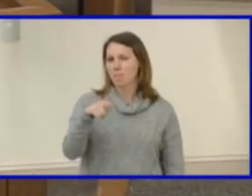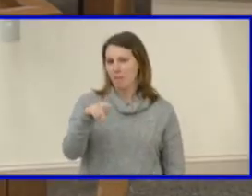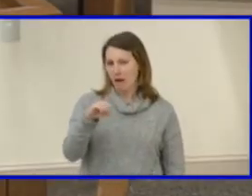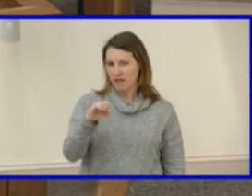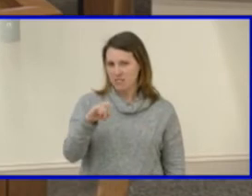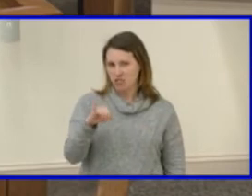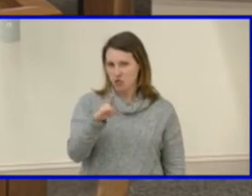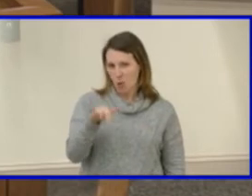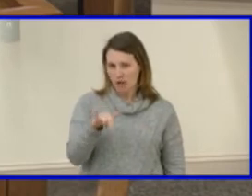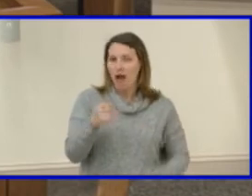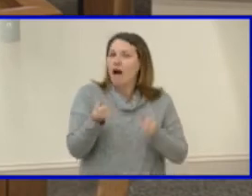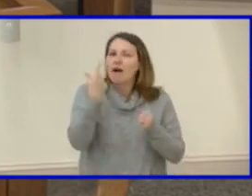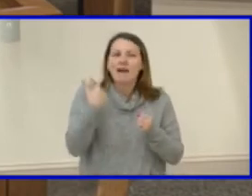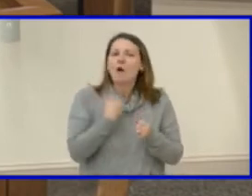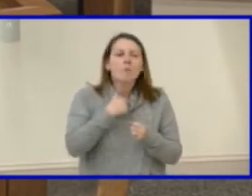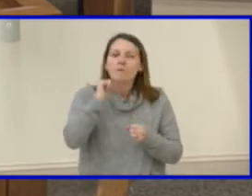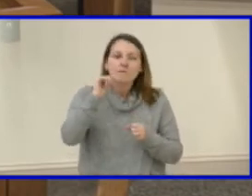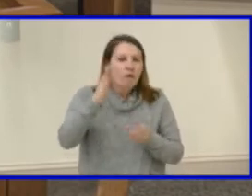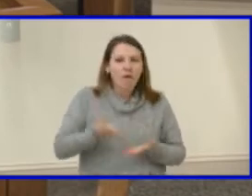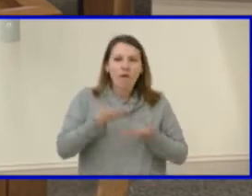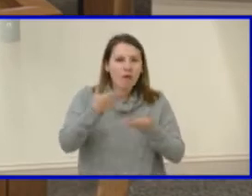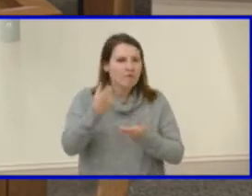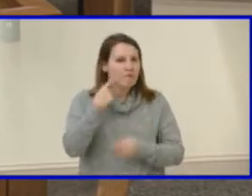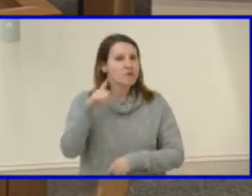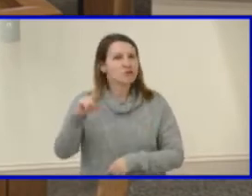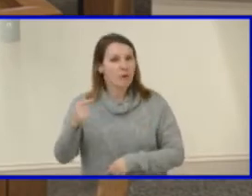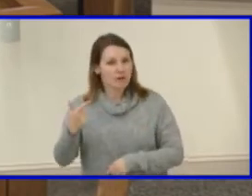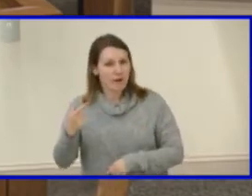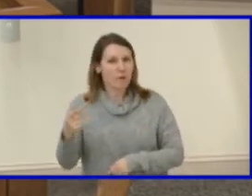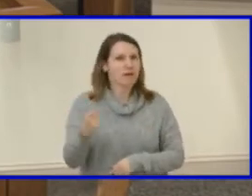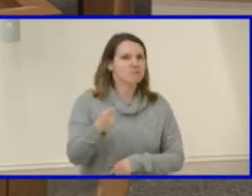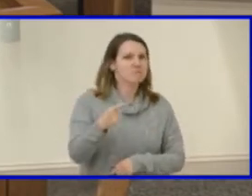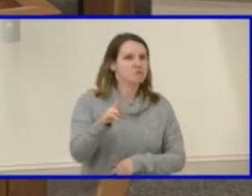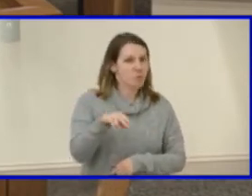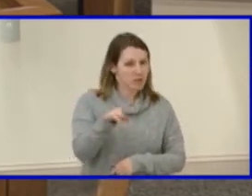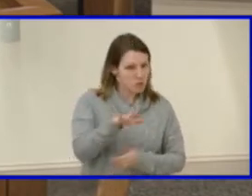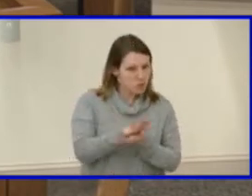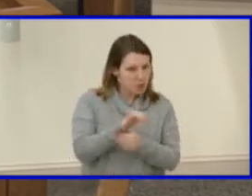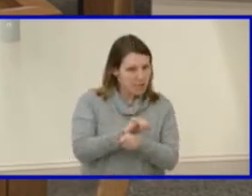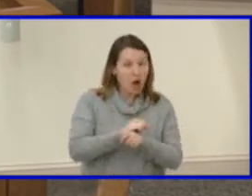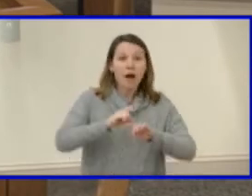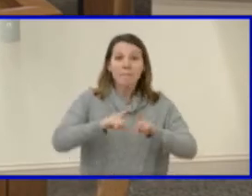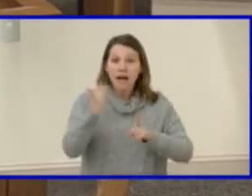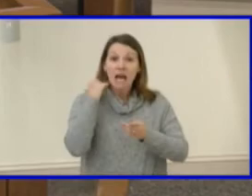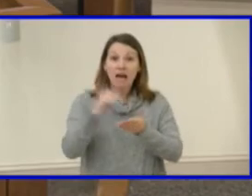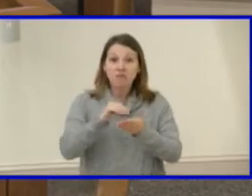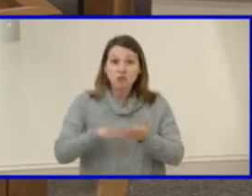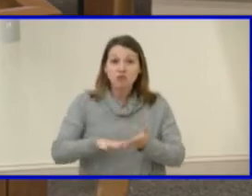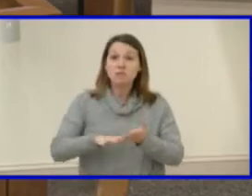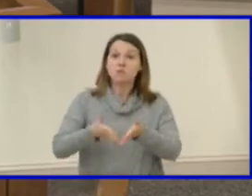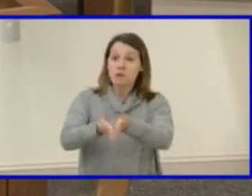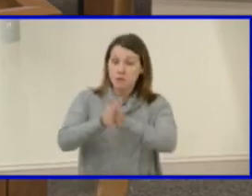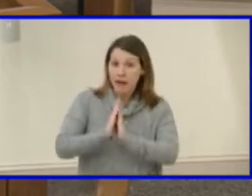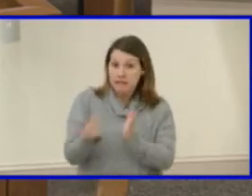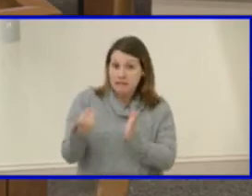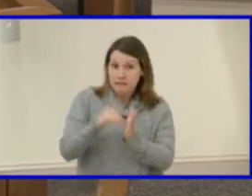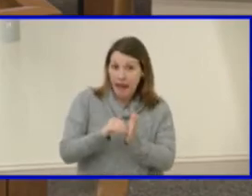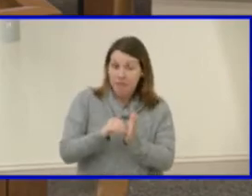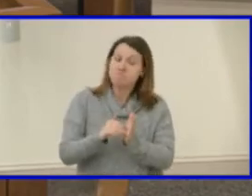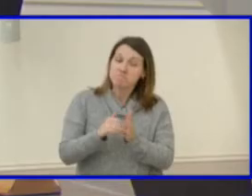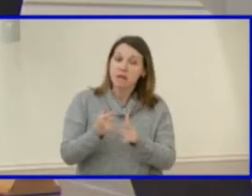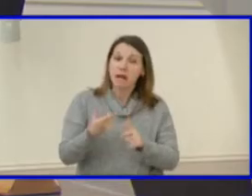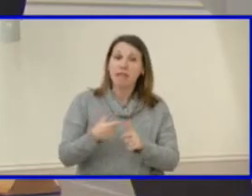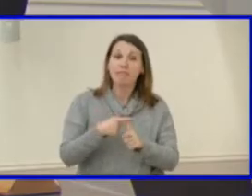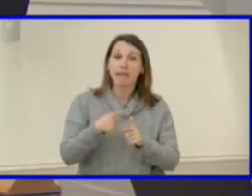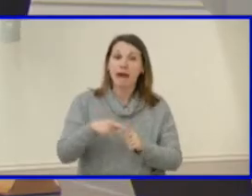offerings for the next school year. However, they could easily be brought back in if student demand shows interest. Fantastic. And then